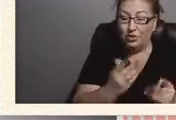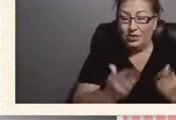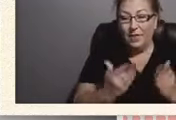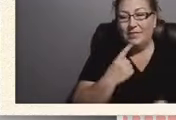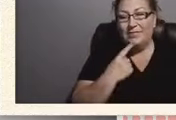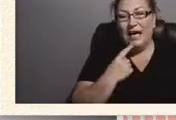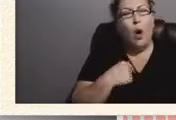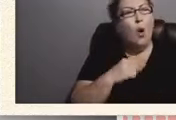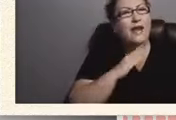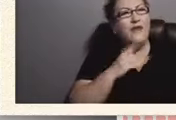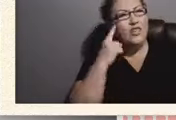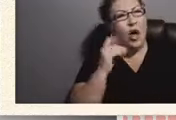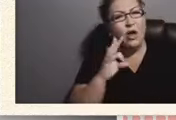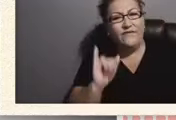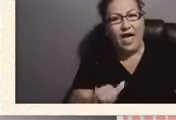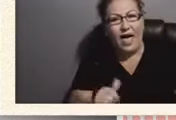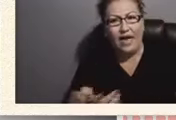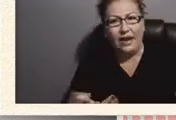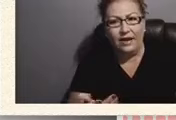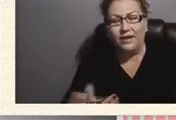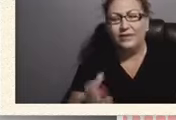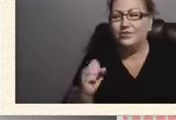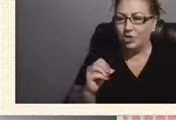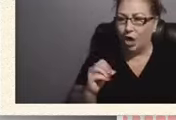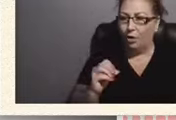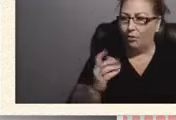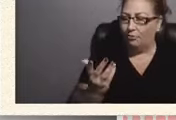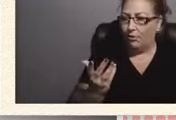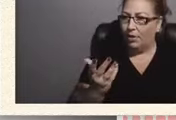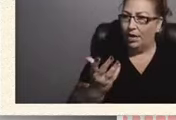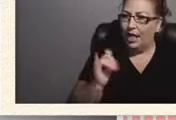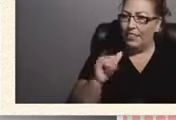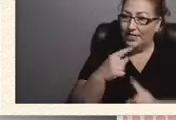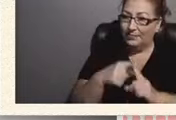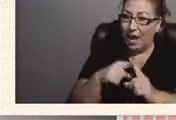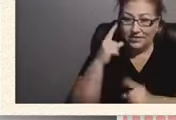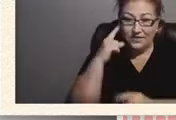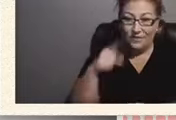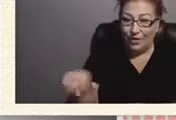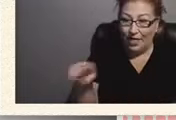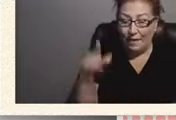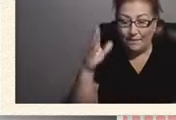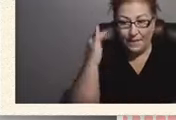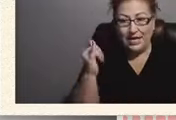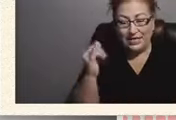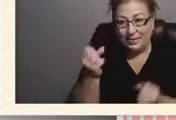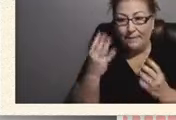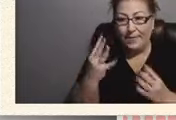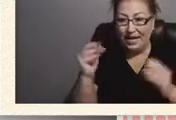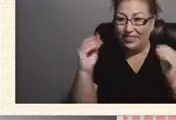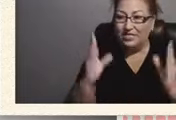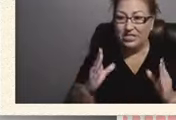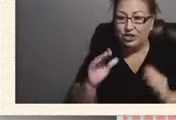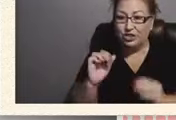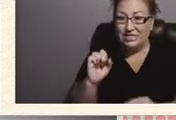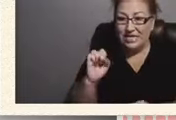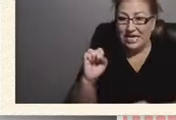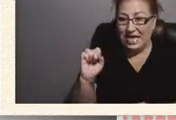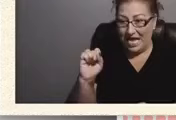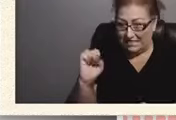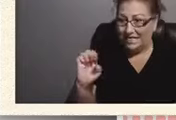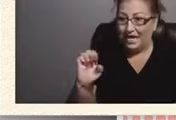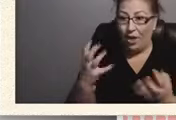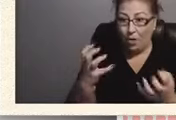thought of that. So that's positive for them because a lot of the teachers in ESC, they want to do more,